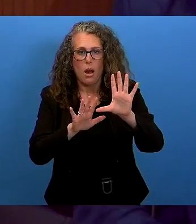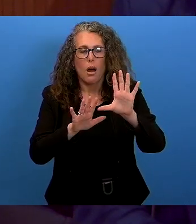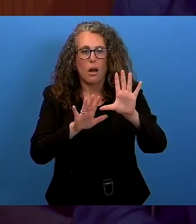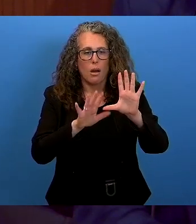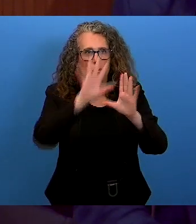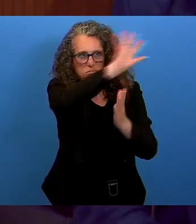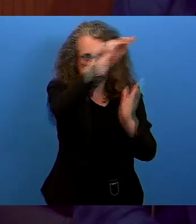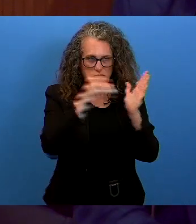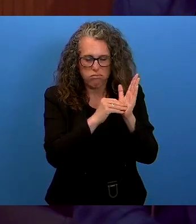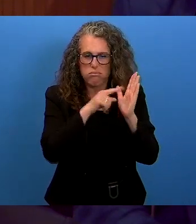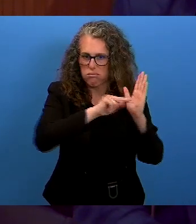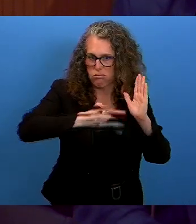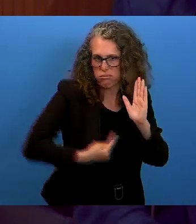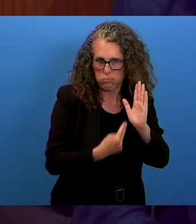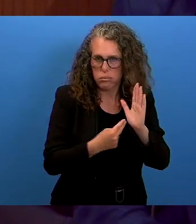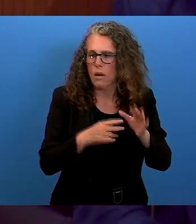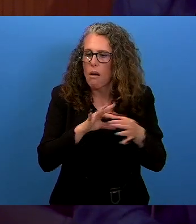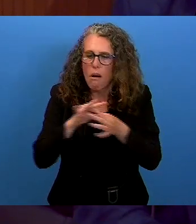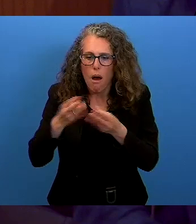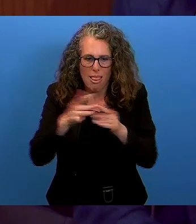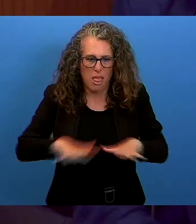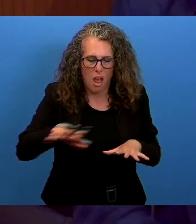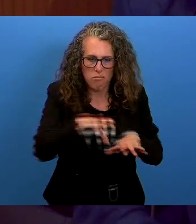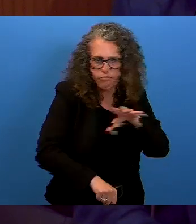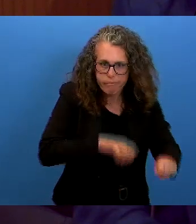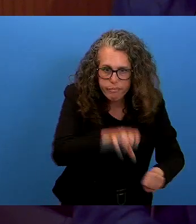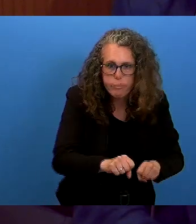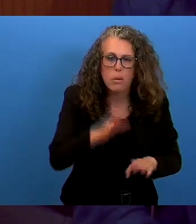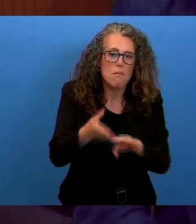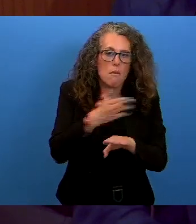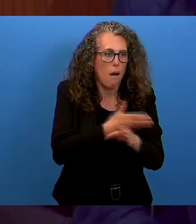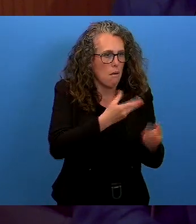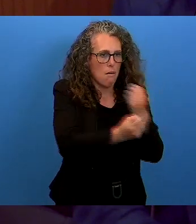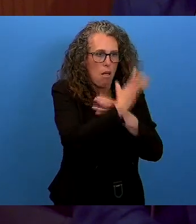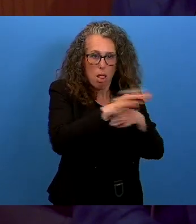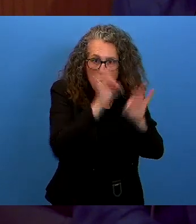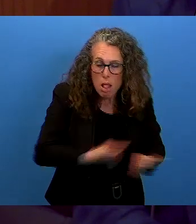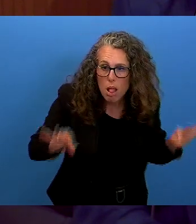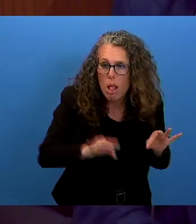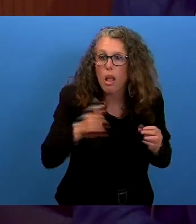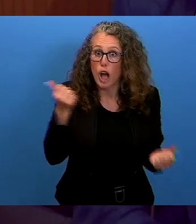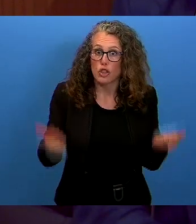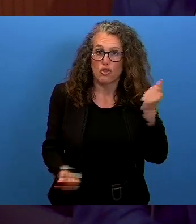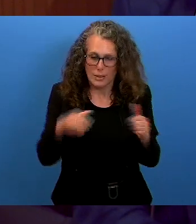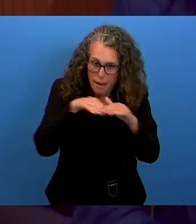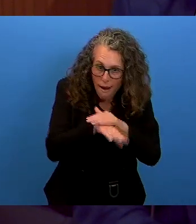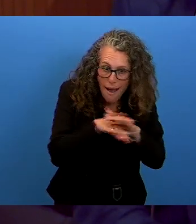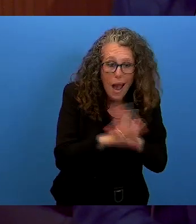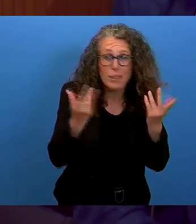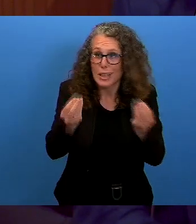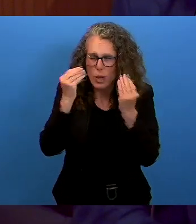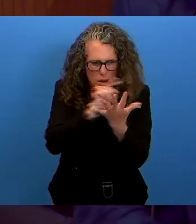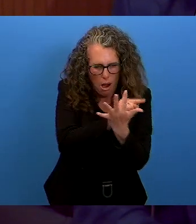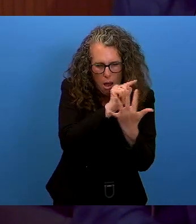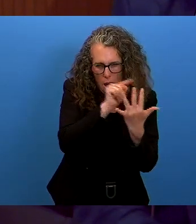in cases dealing with land rights, prior consultation, access to justice, education and other issues. And